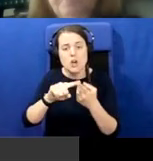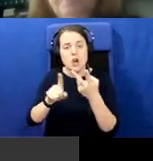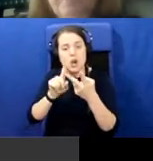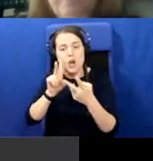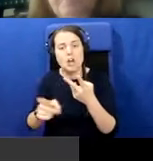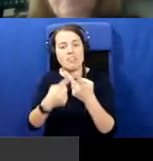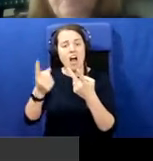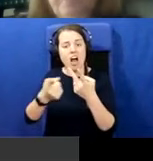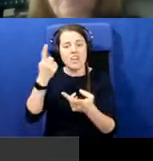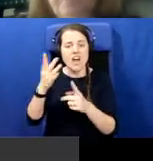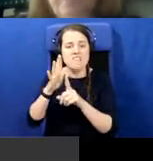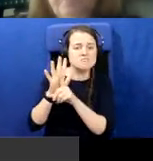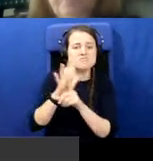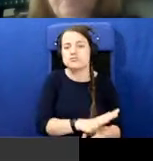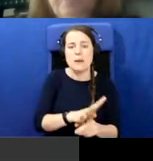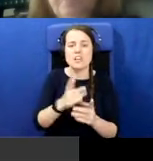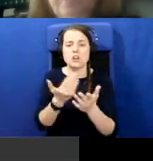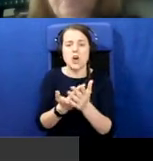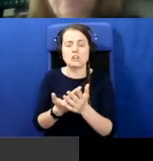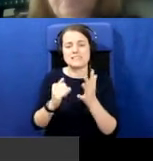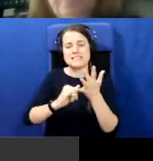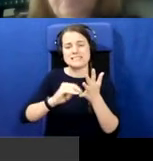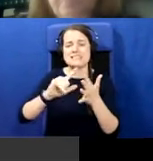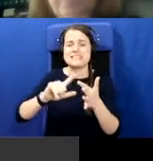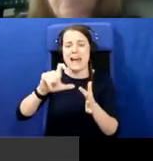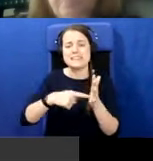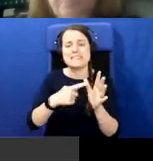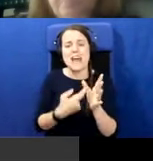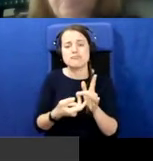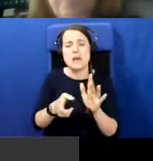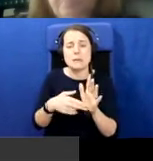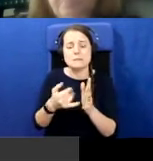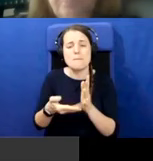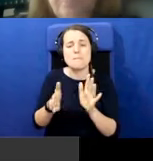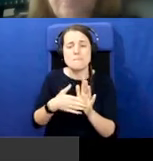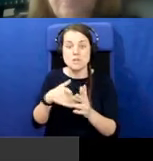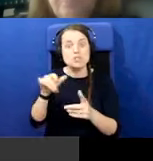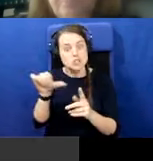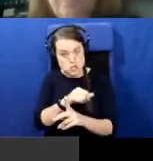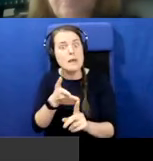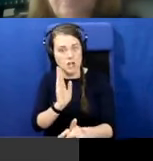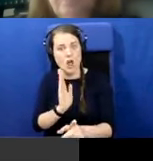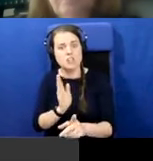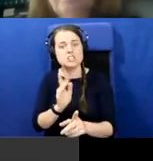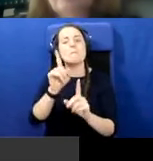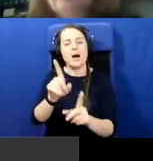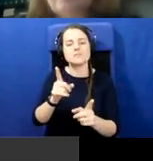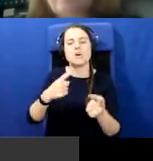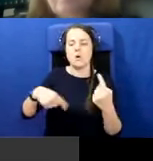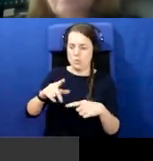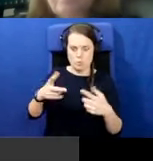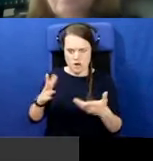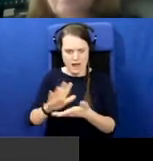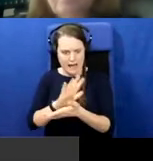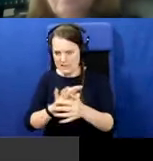unionist regime operated. And they're absolutely in the place that that should be acknowledged. But then as far as we're concerned, we're totally happy to do